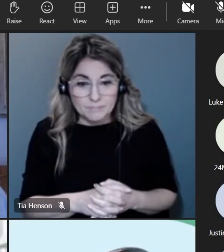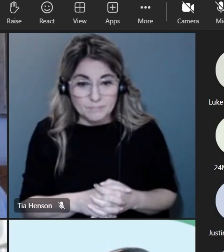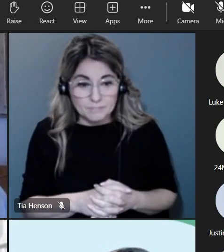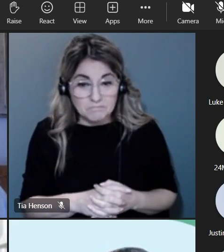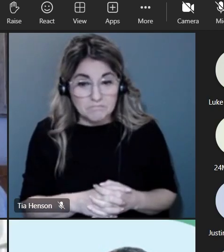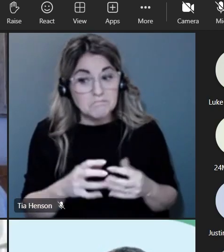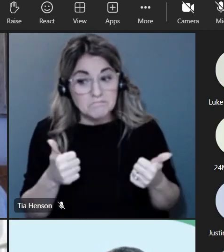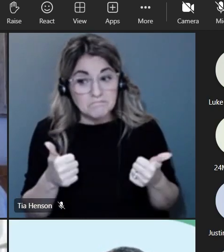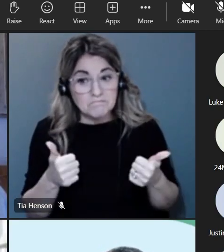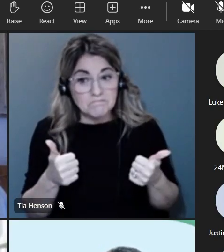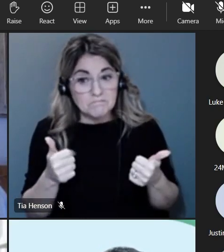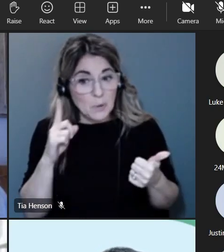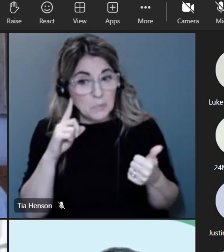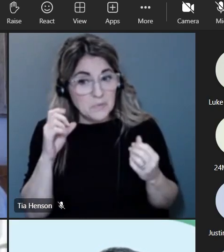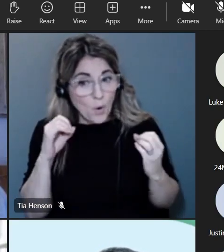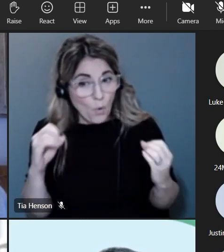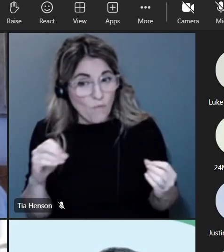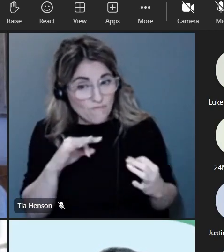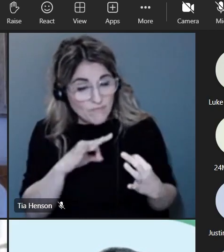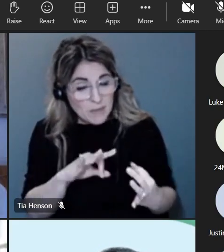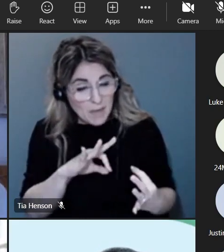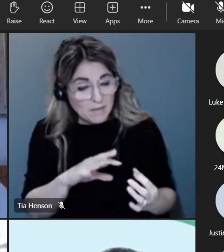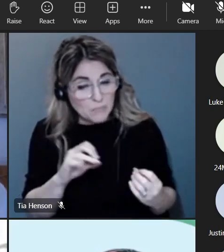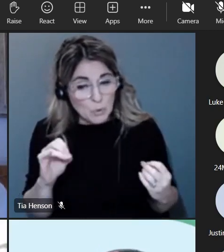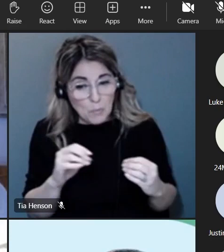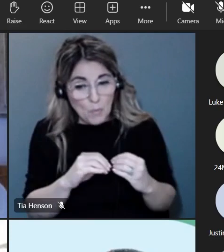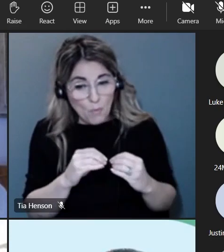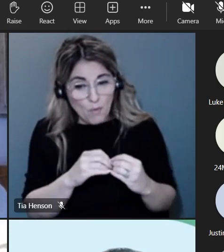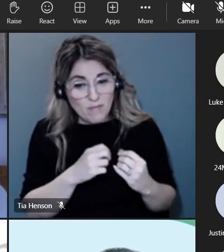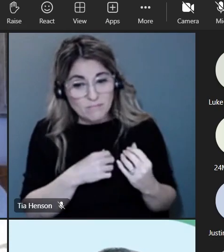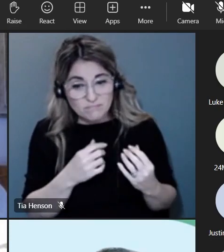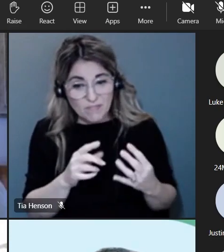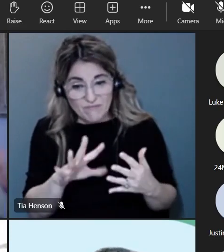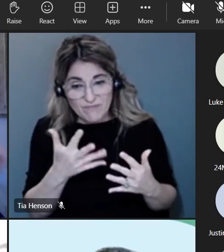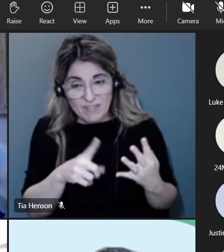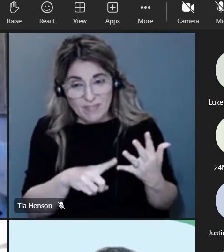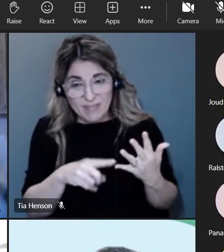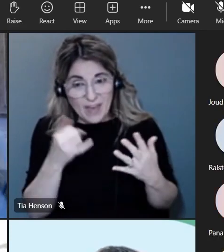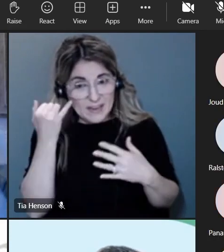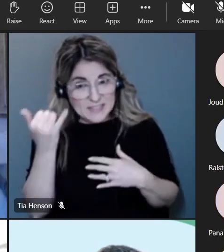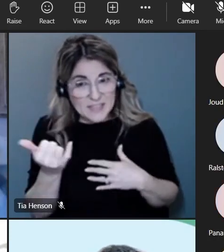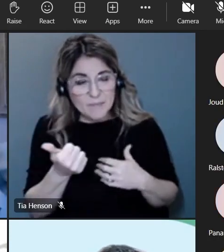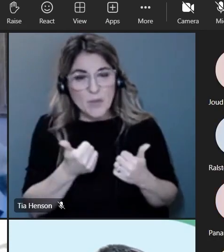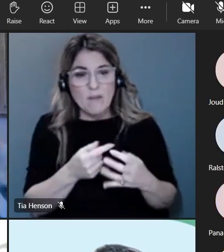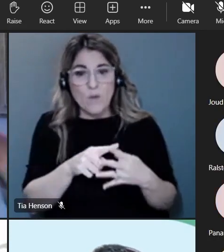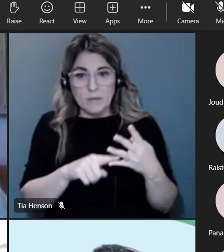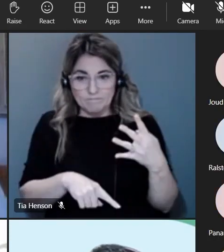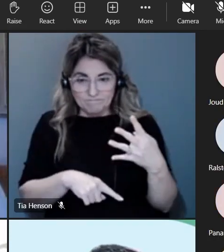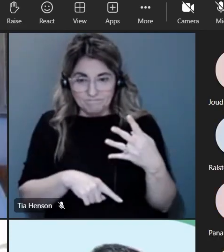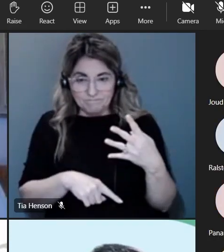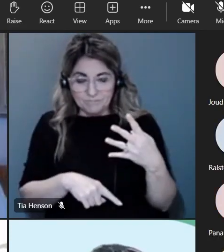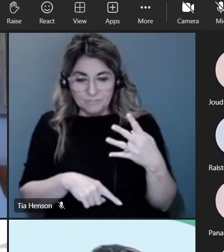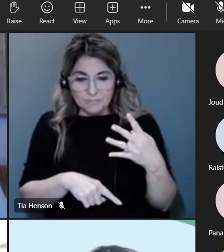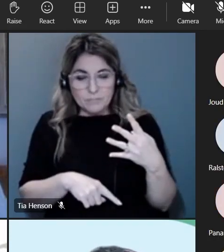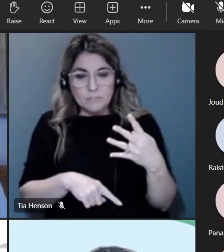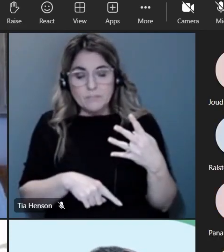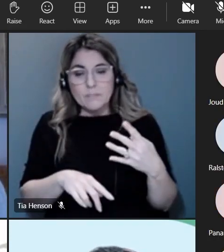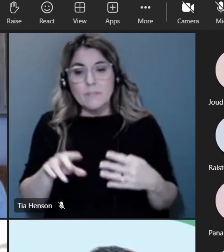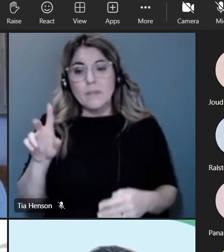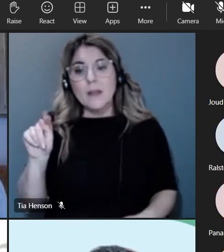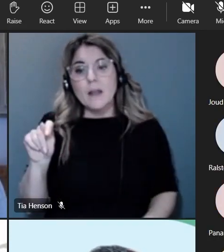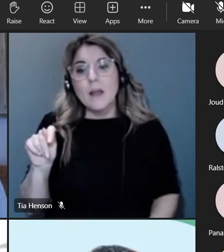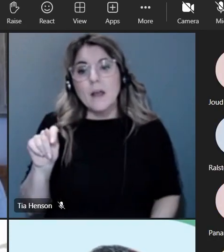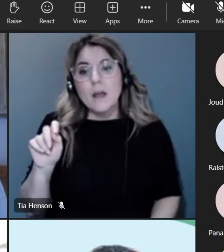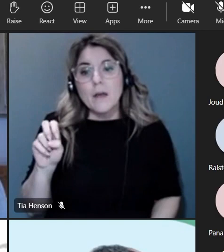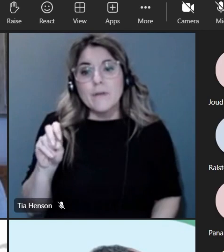okay not hearing any any more ideas uh how i think we can proceed is uh tony's has an exit slip